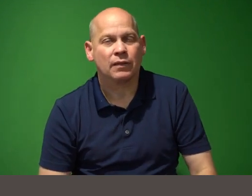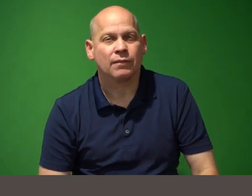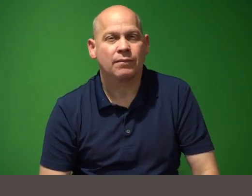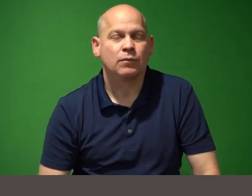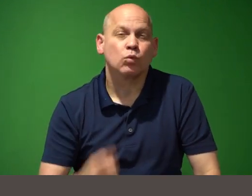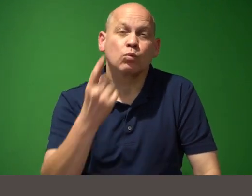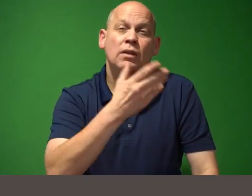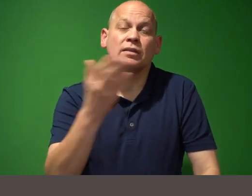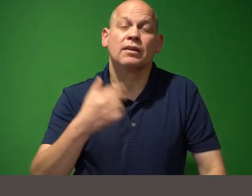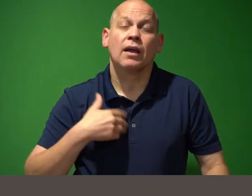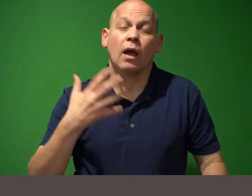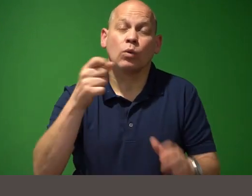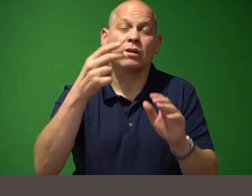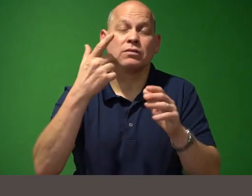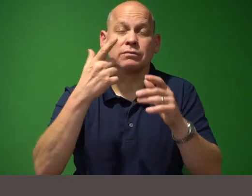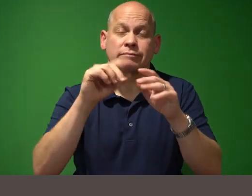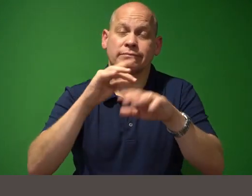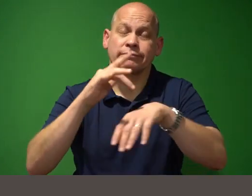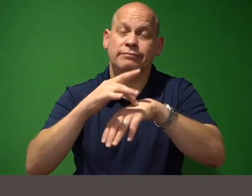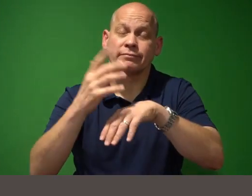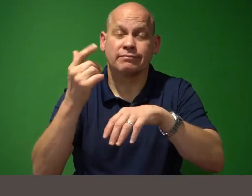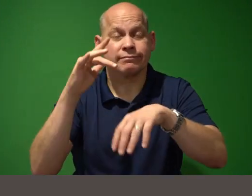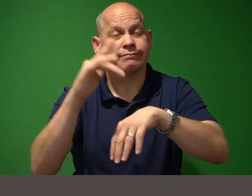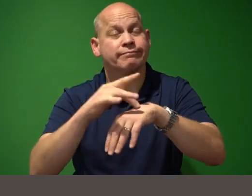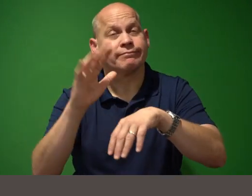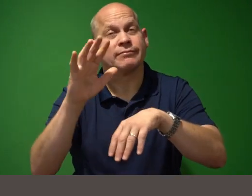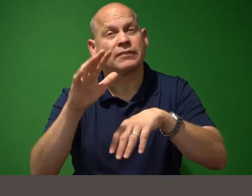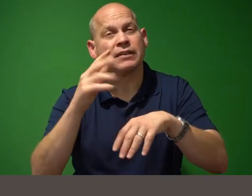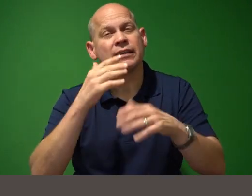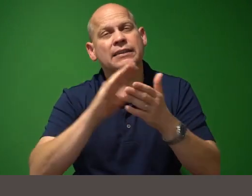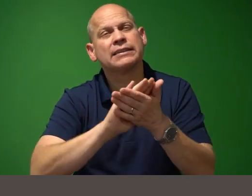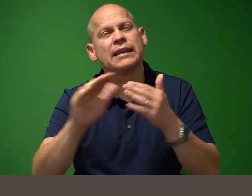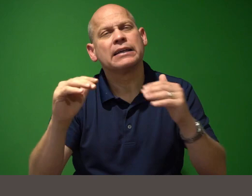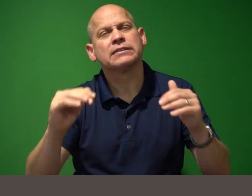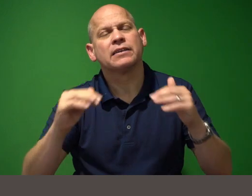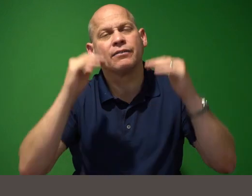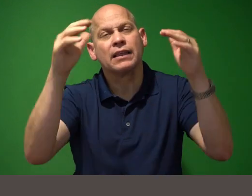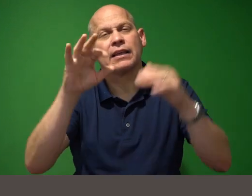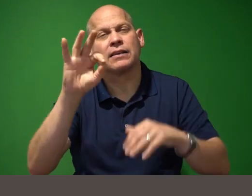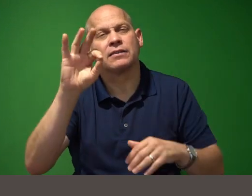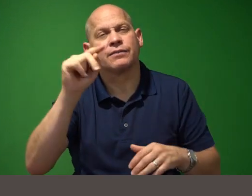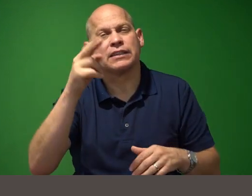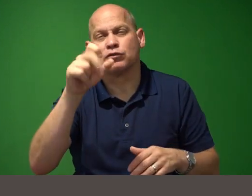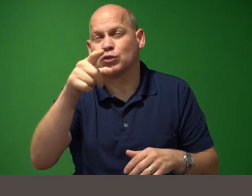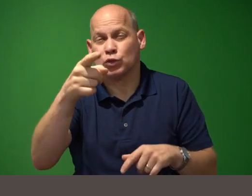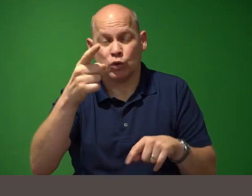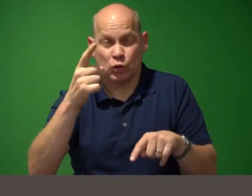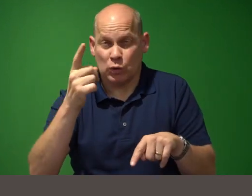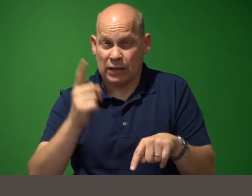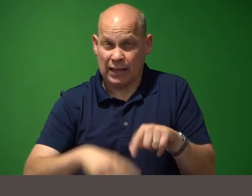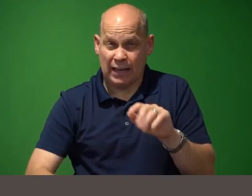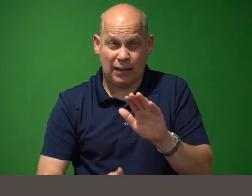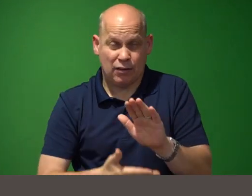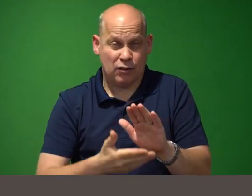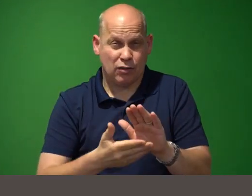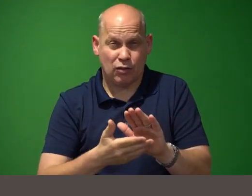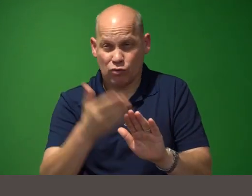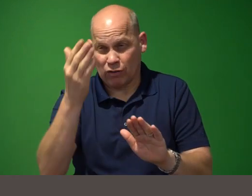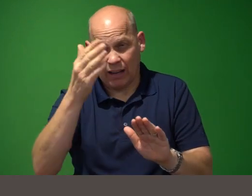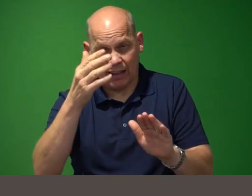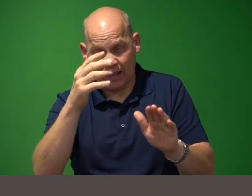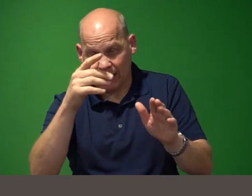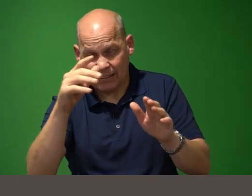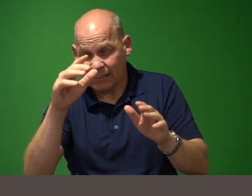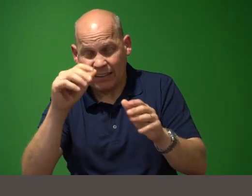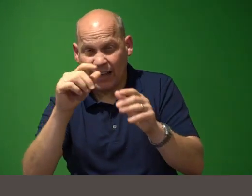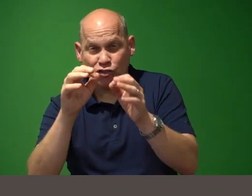there's a nice advanced feature the that you will now be able to run a sub interpreter of python with its own